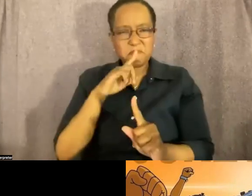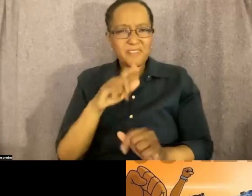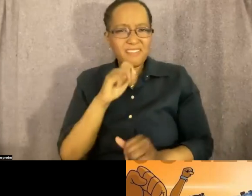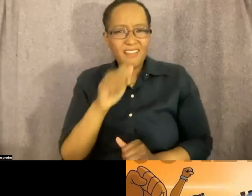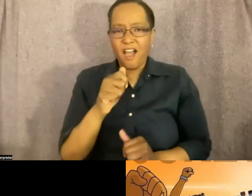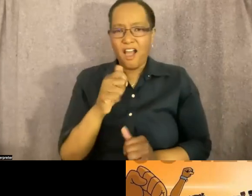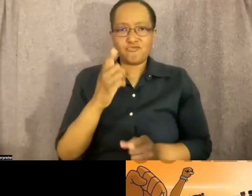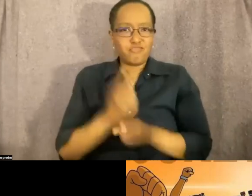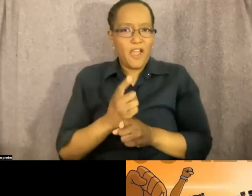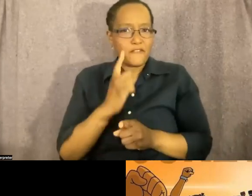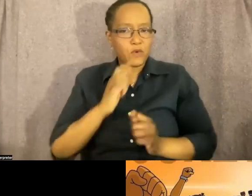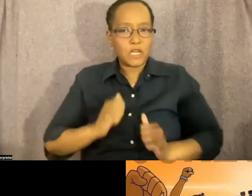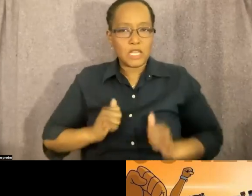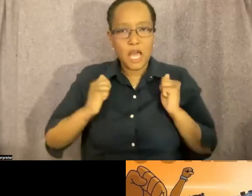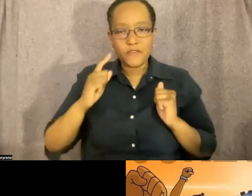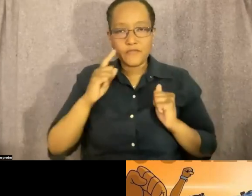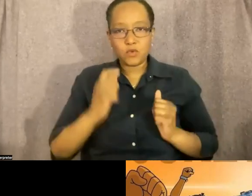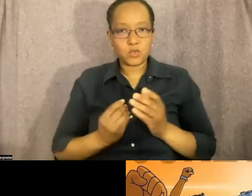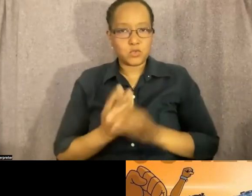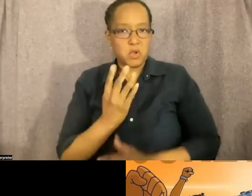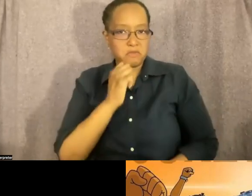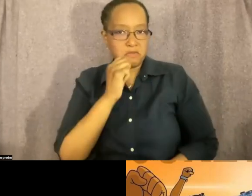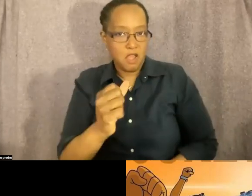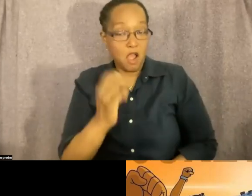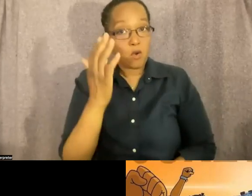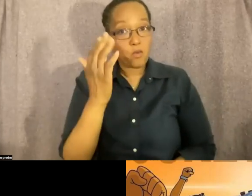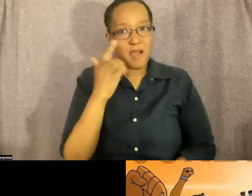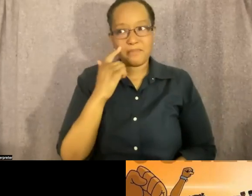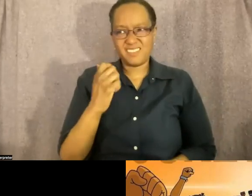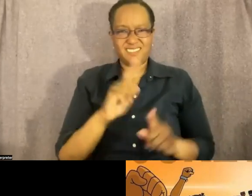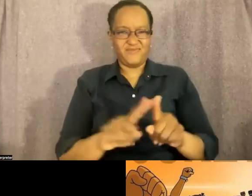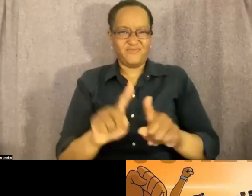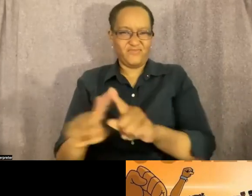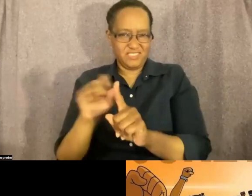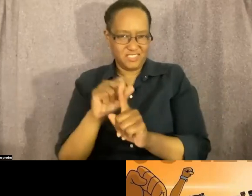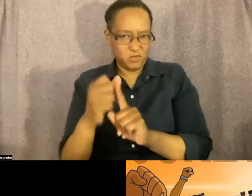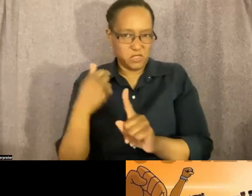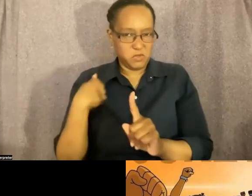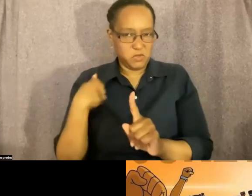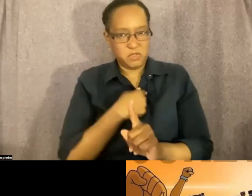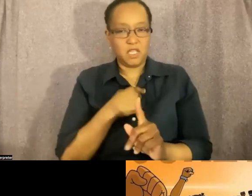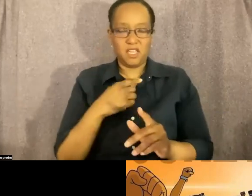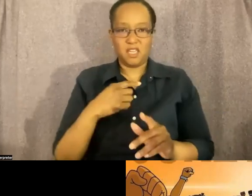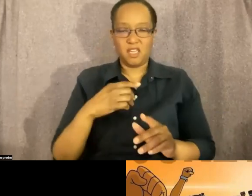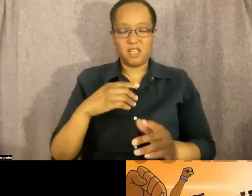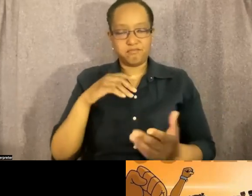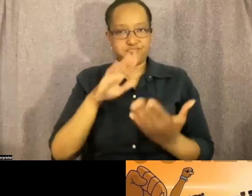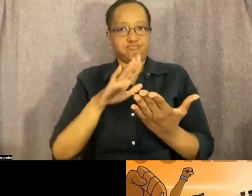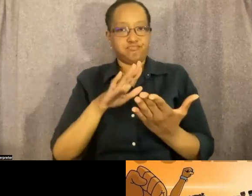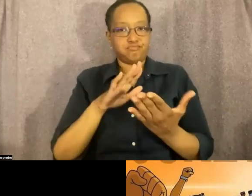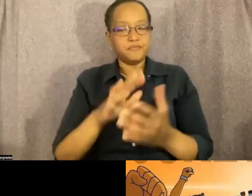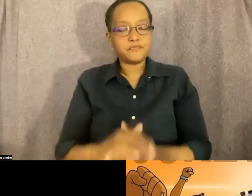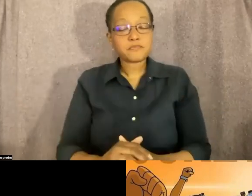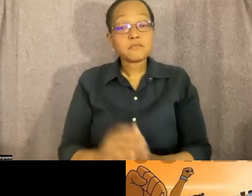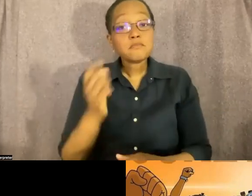life and for growth because of the situations that we find ourselves in. And oftentimes